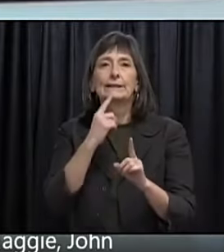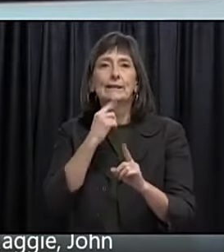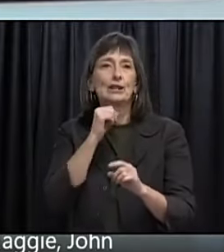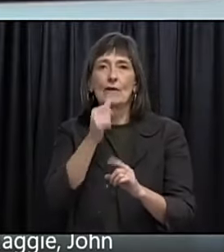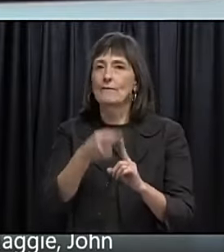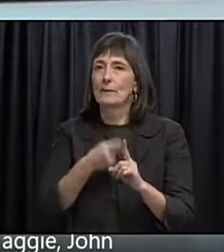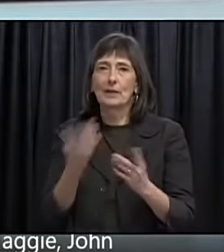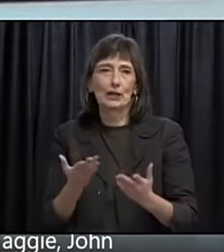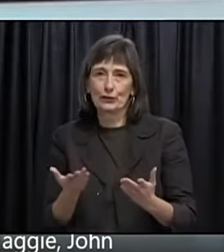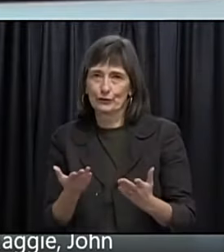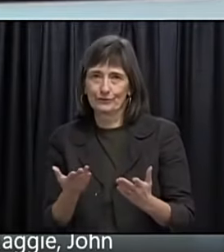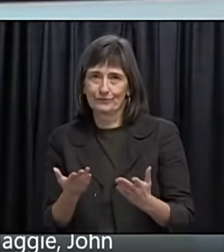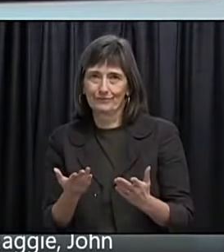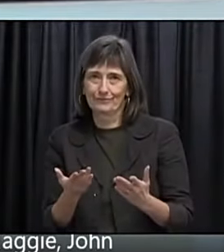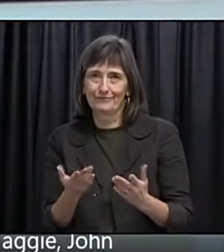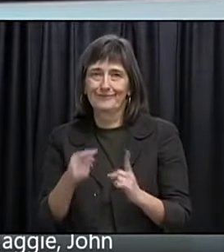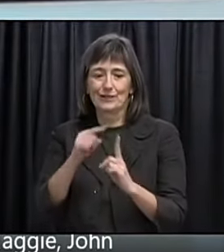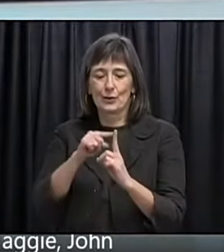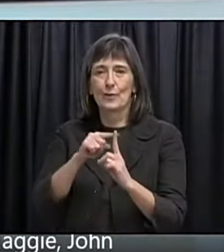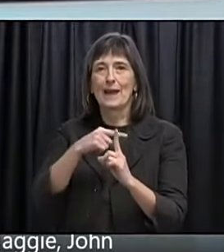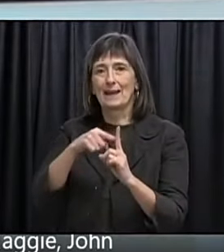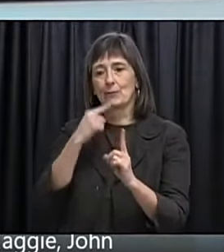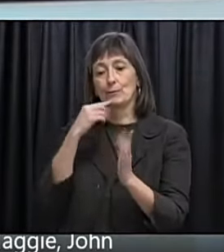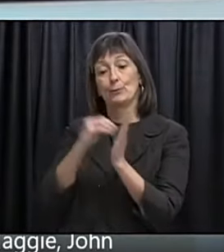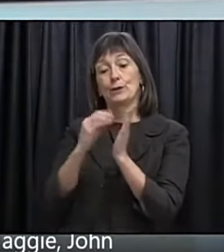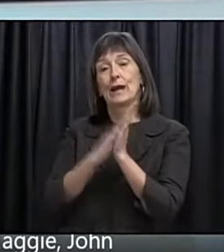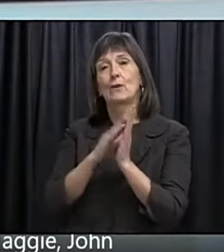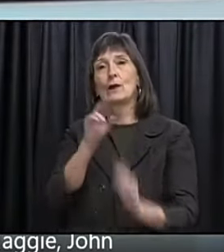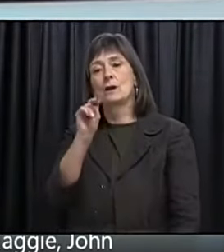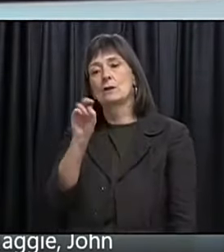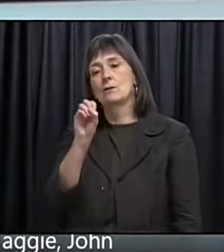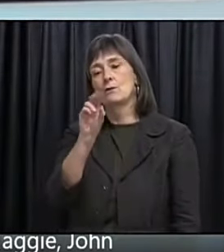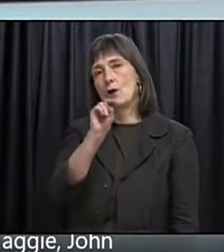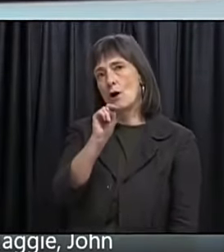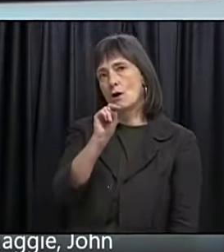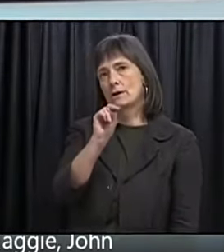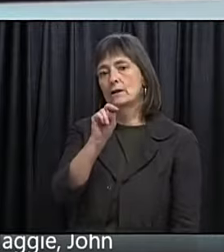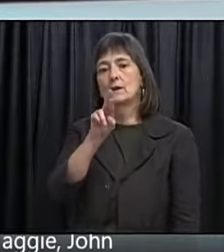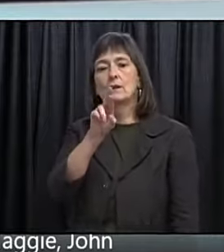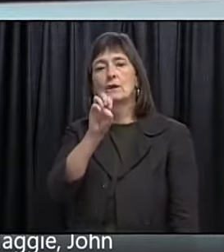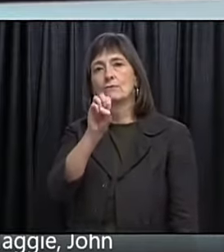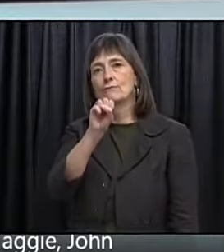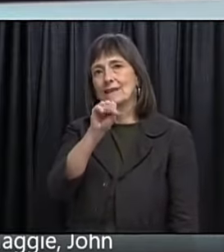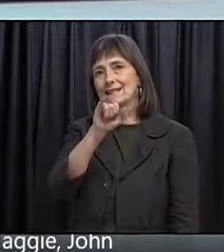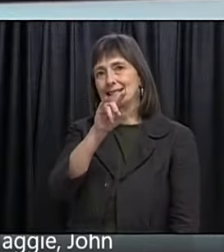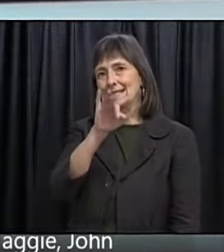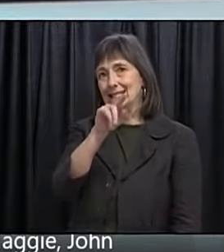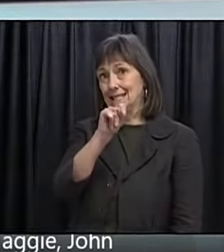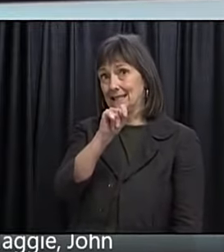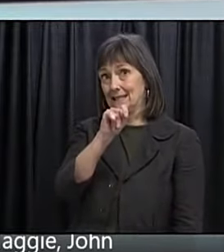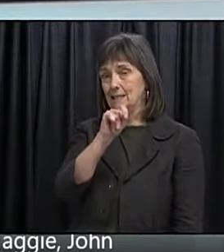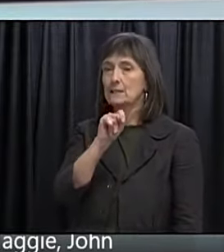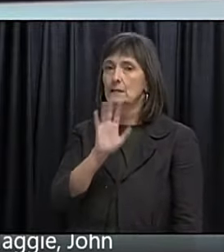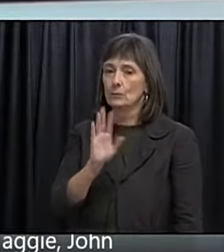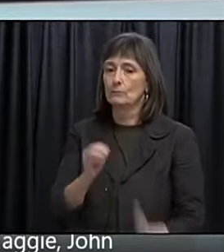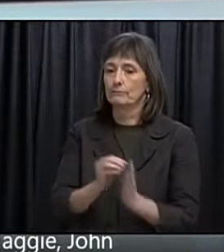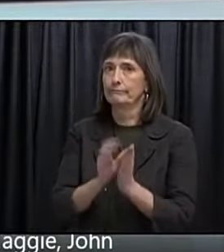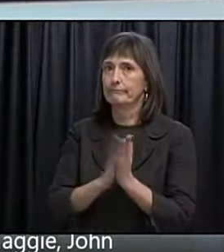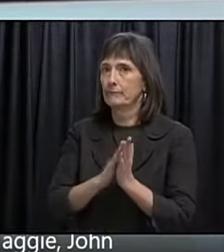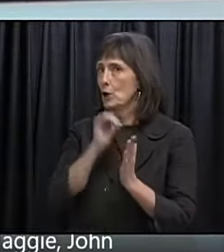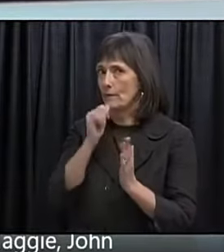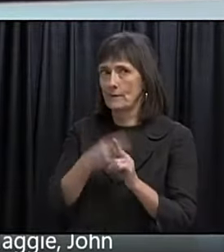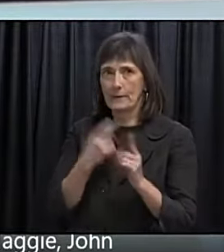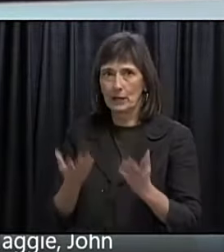They would appear. In our figures. And. We can't. Give the details. Of those. Because again. It's inappropriate. We have people here.